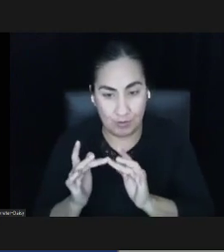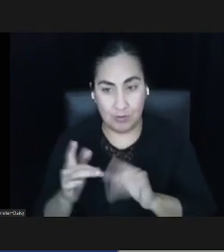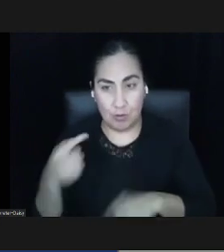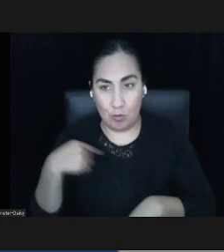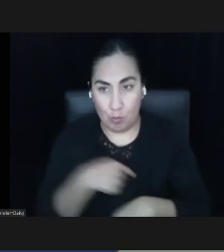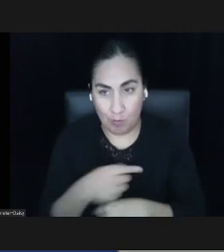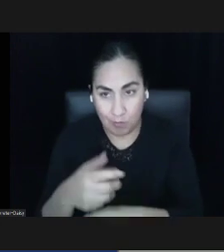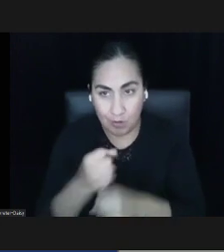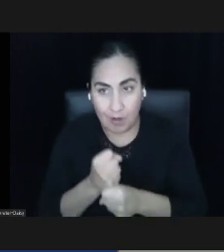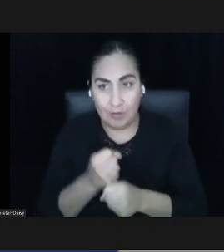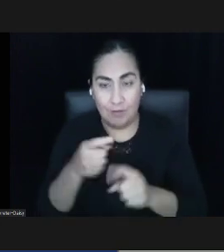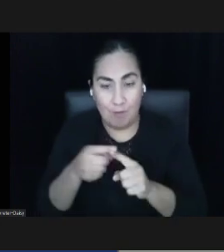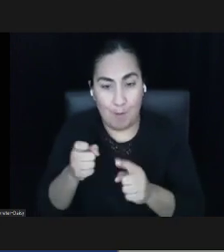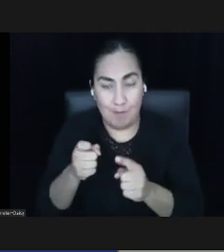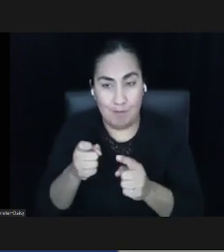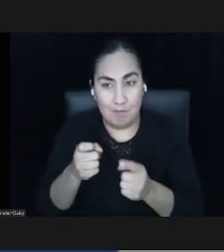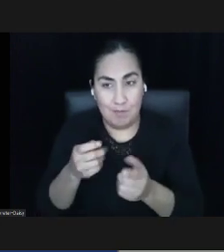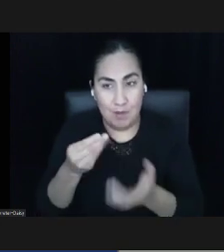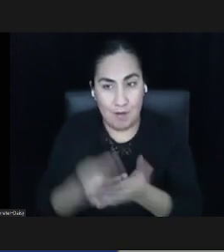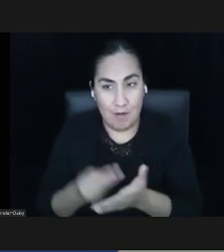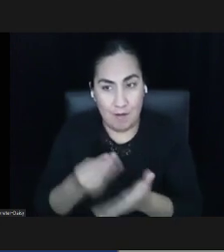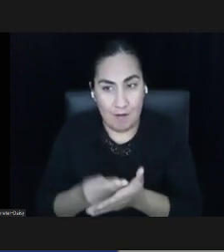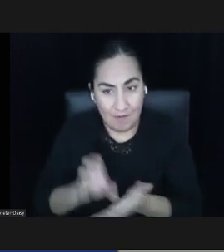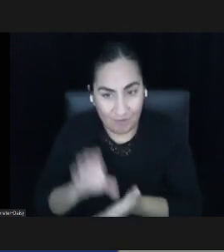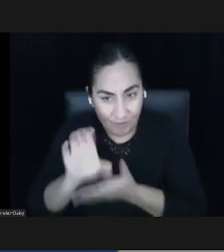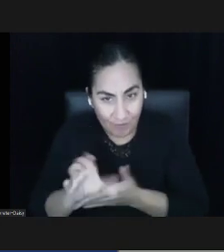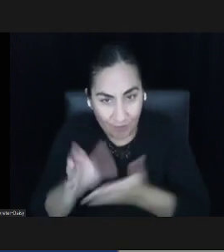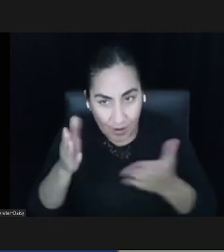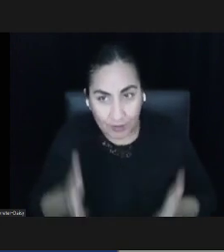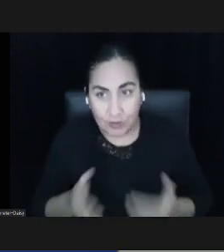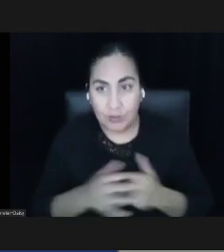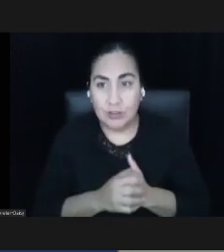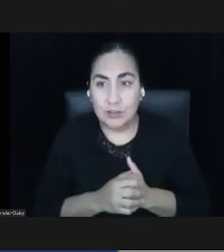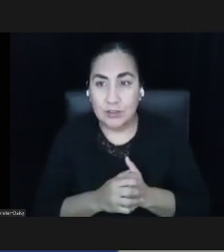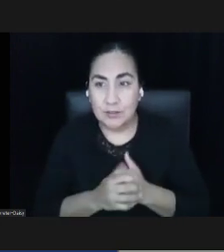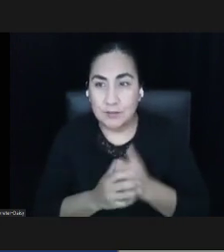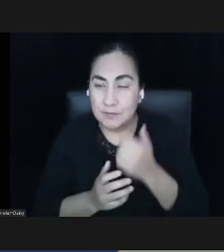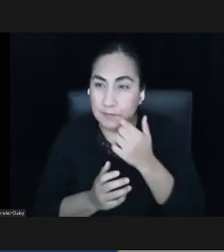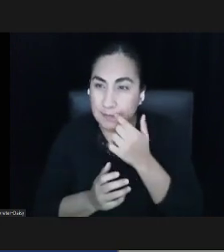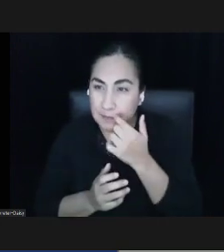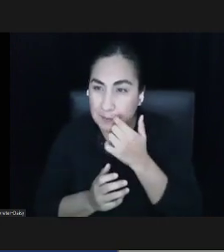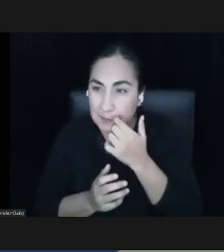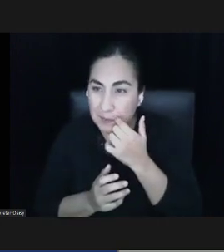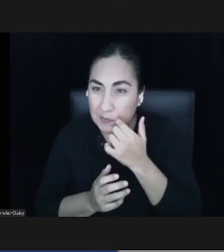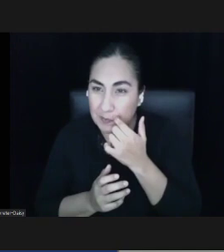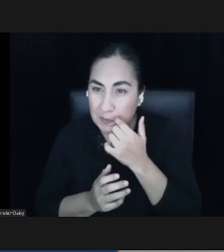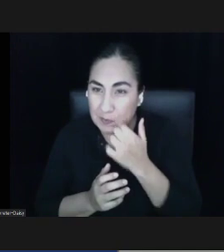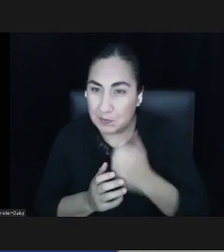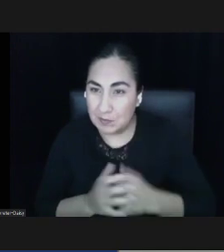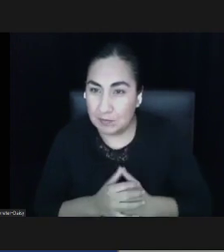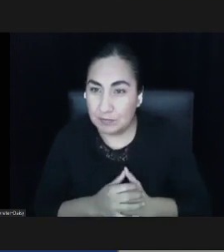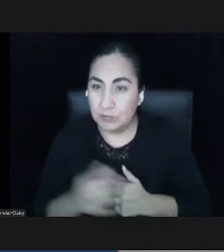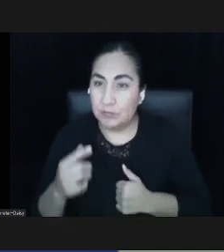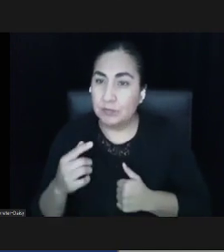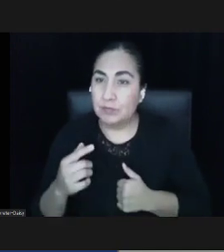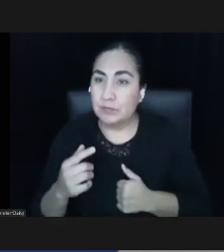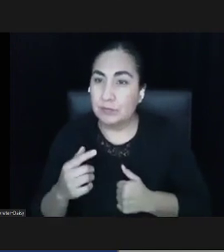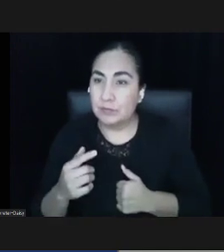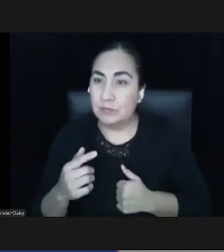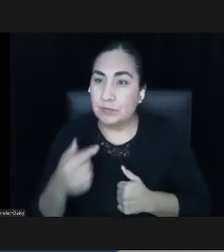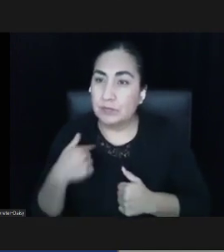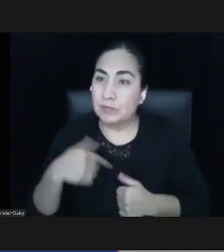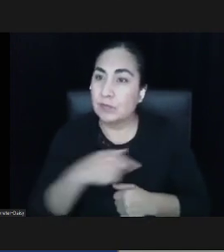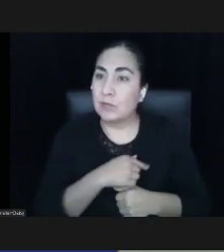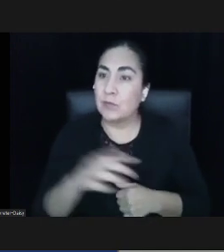over the past few months. The NASA staff was limited to no requirements for applications, repurposing current